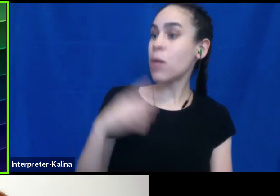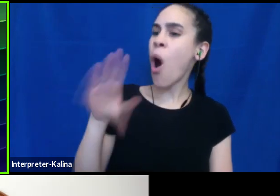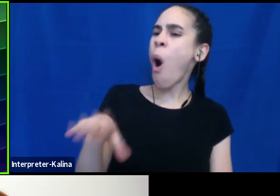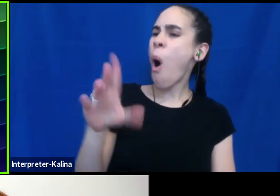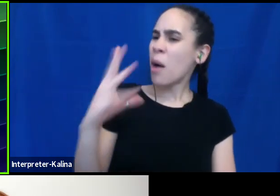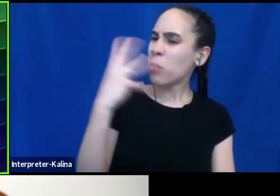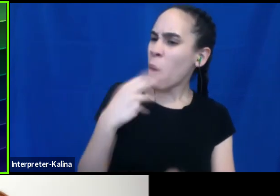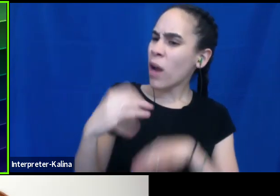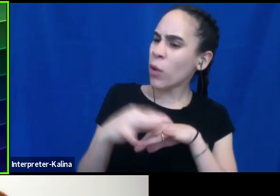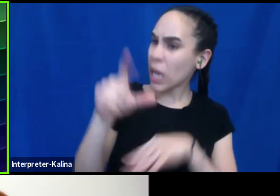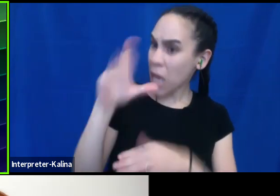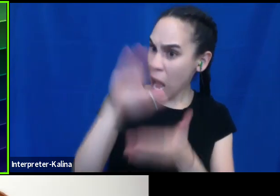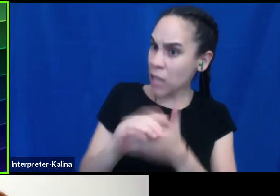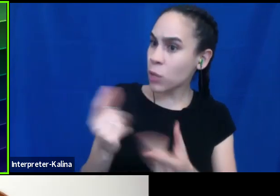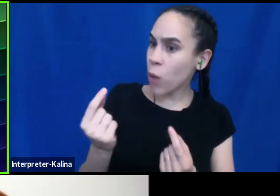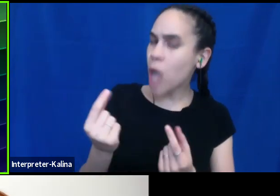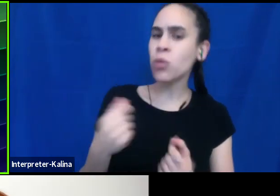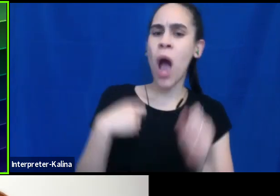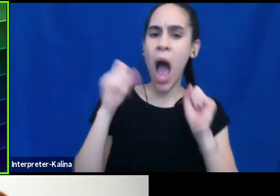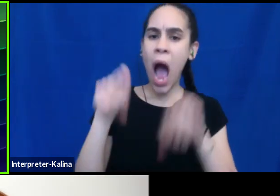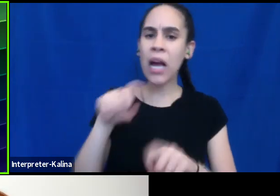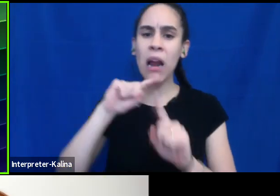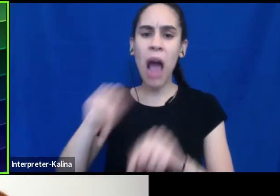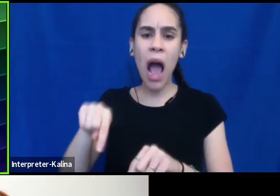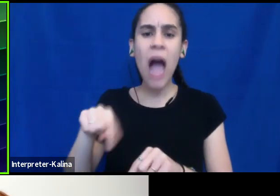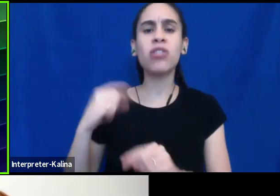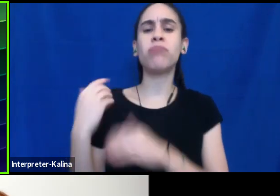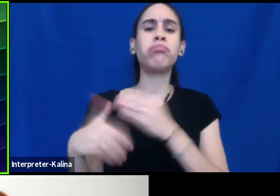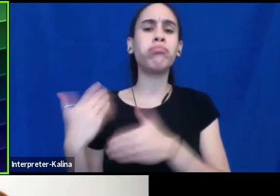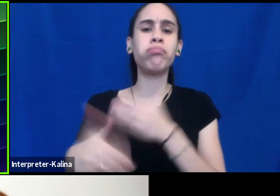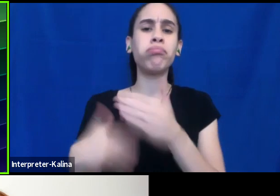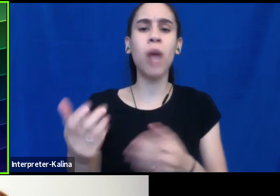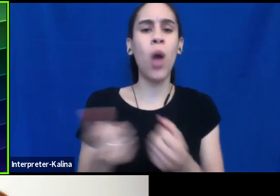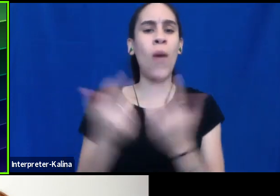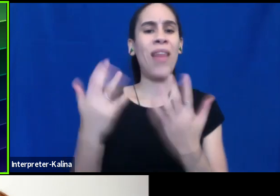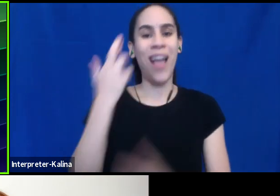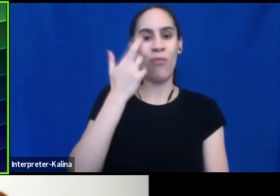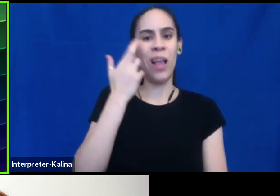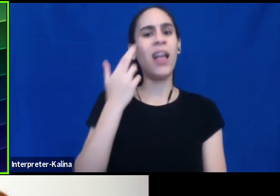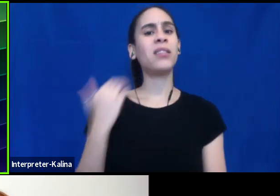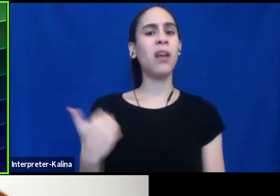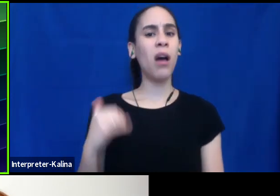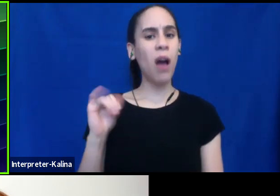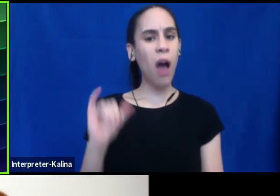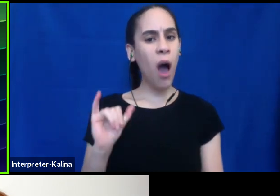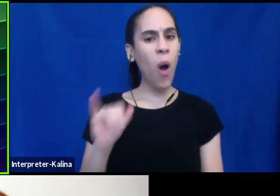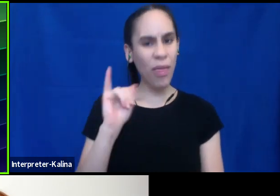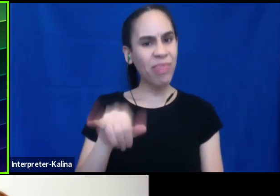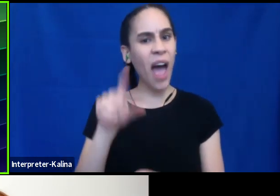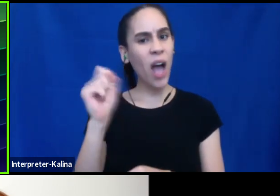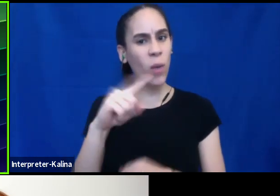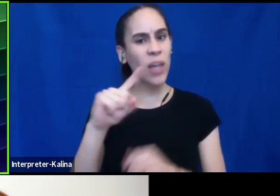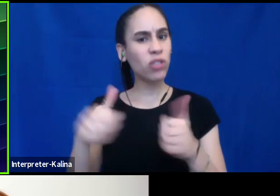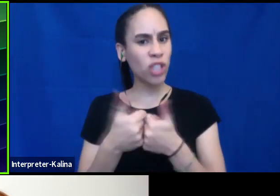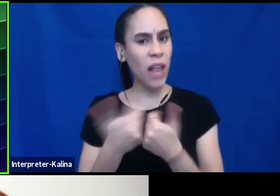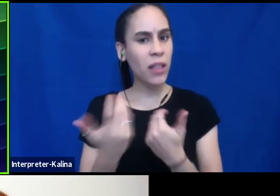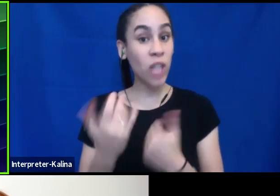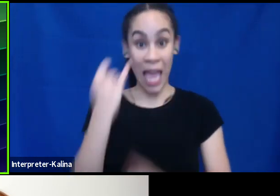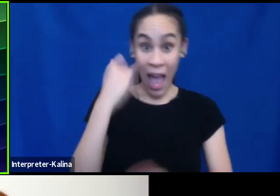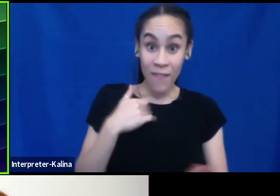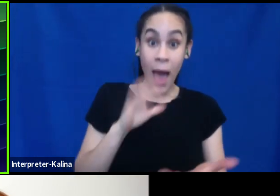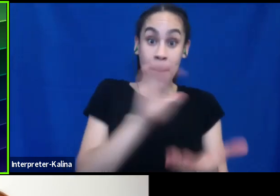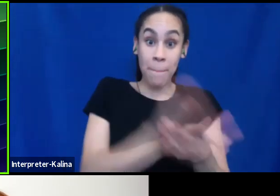question, probably move through that question without even realizing that that could be challenging for anyone. But if I'm married to a woman, I'm literally